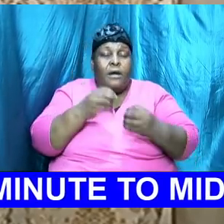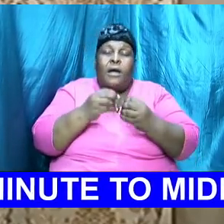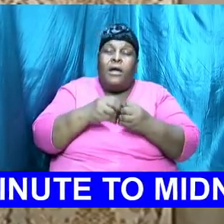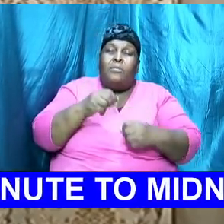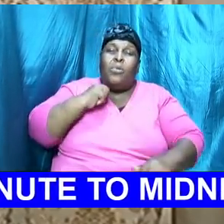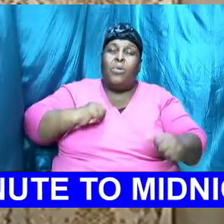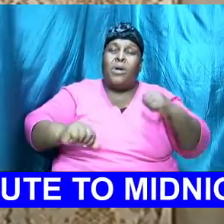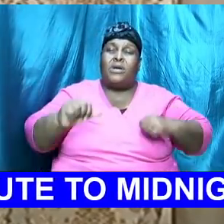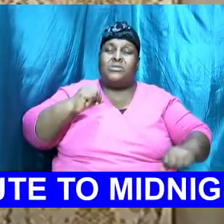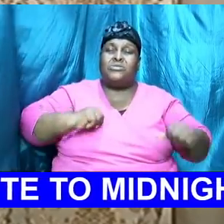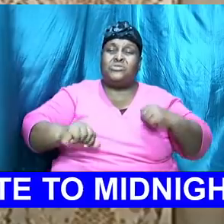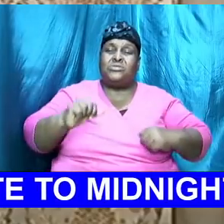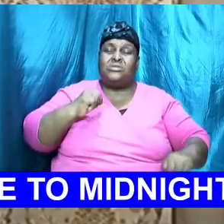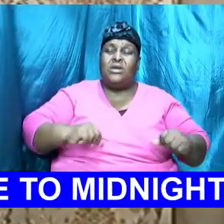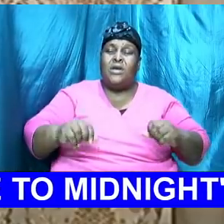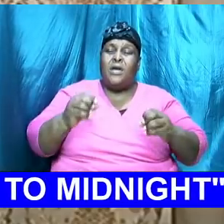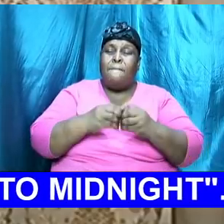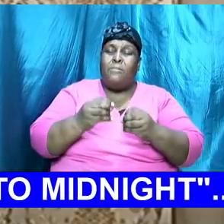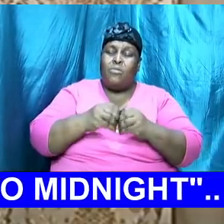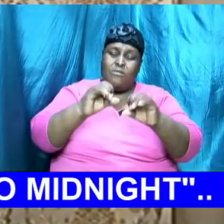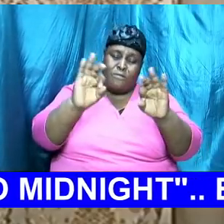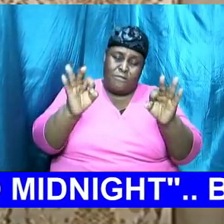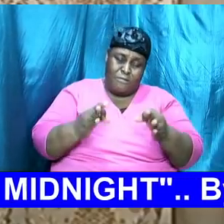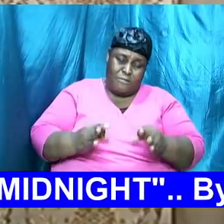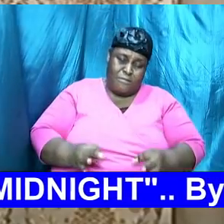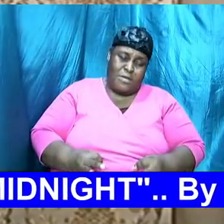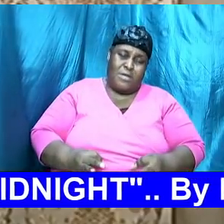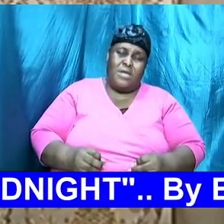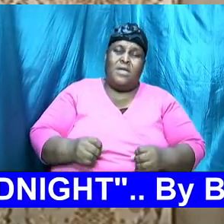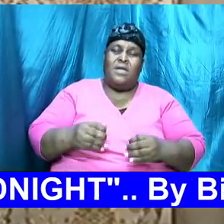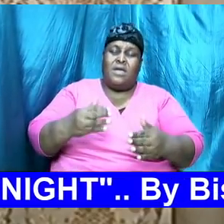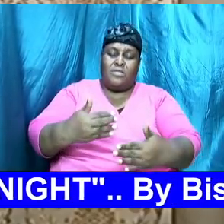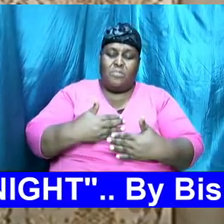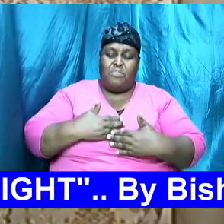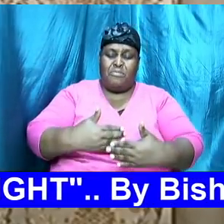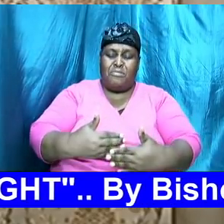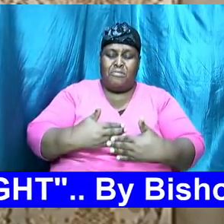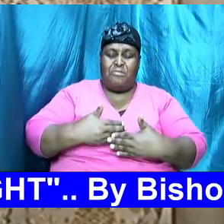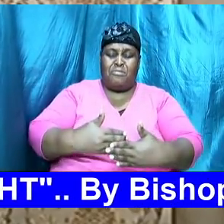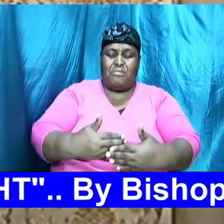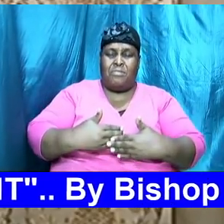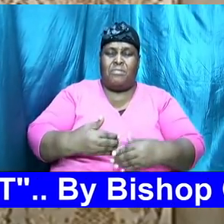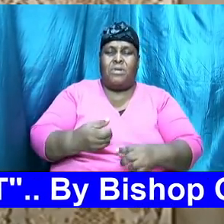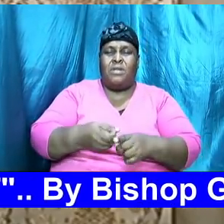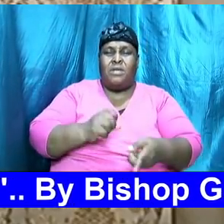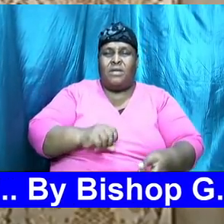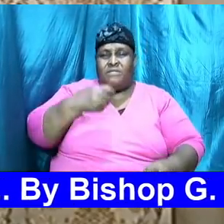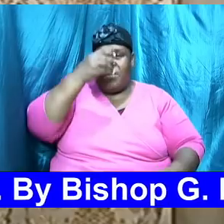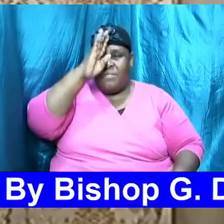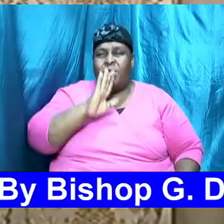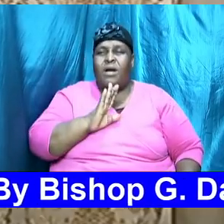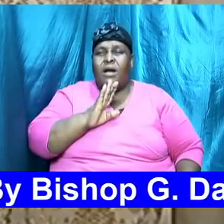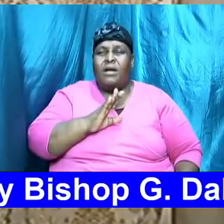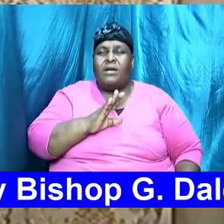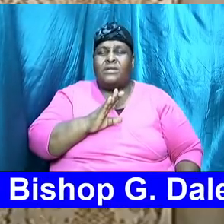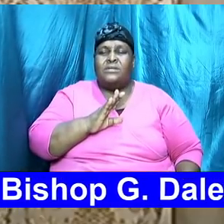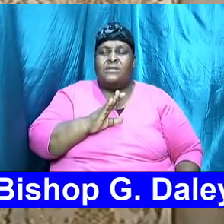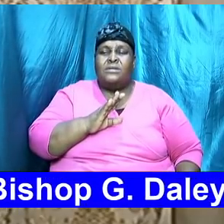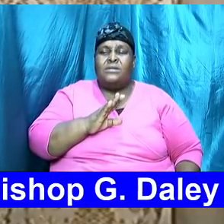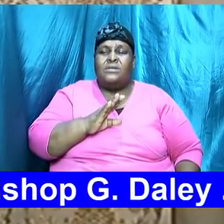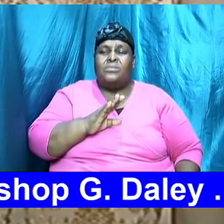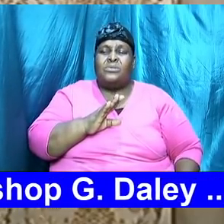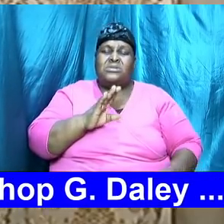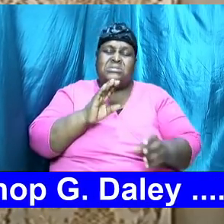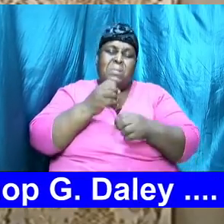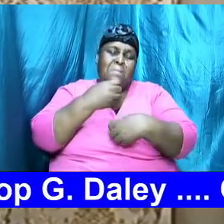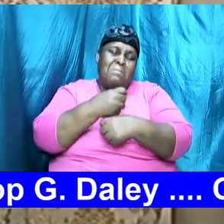more formation and then the breath from God to the extent that he was made